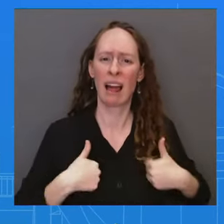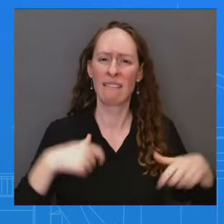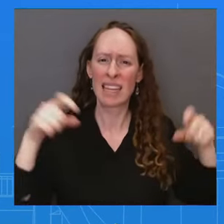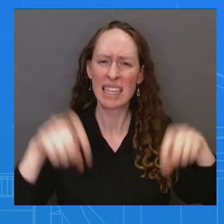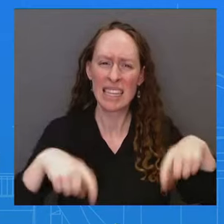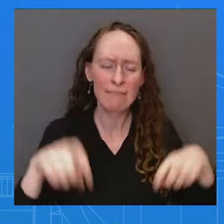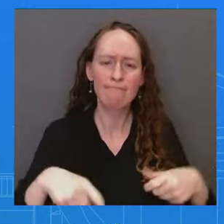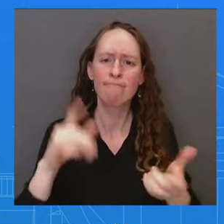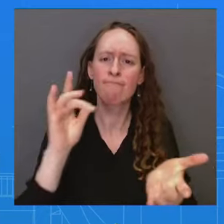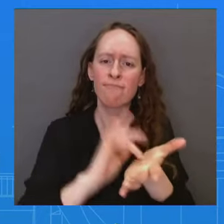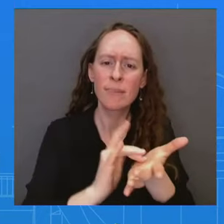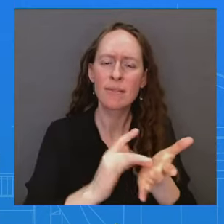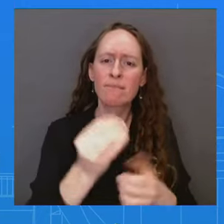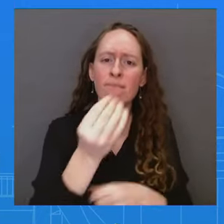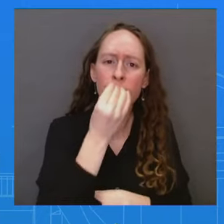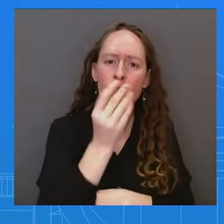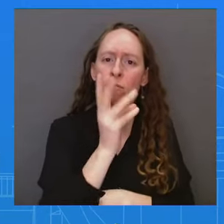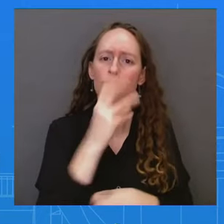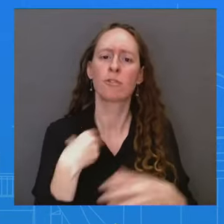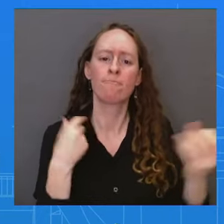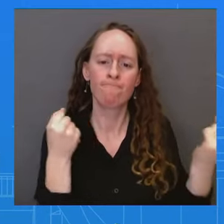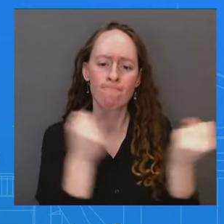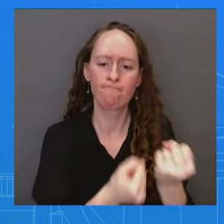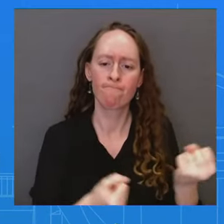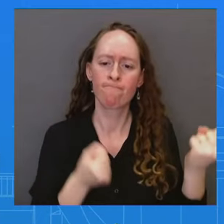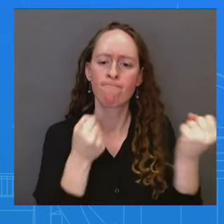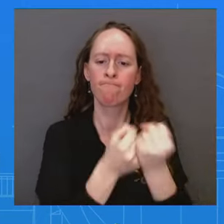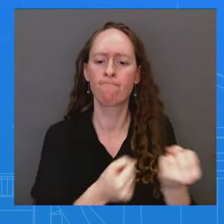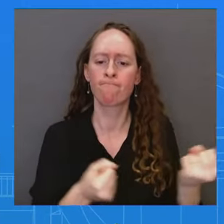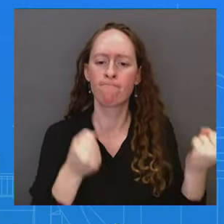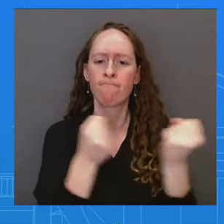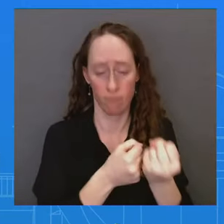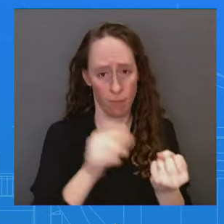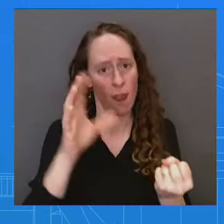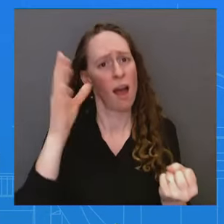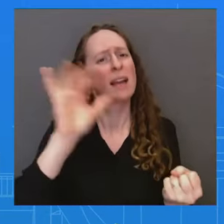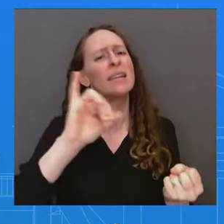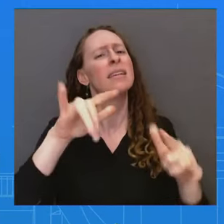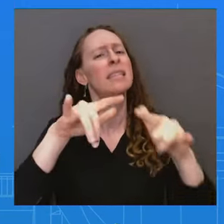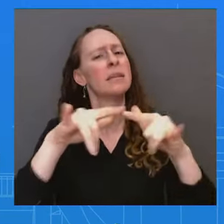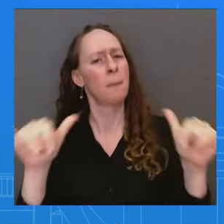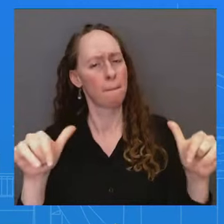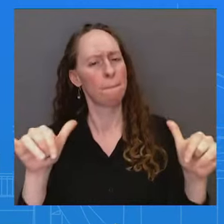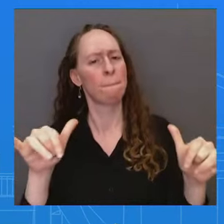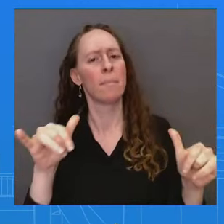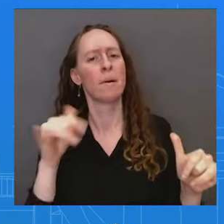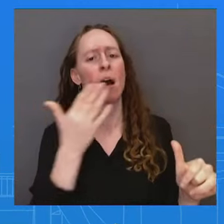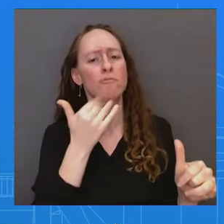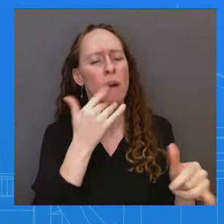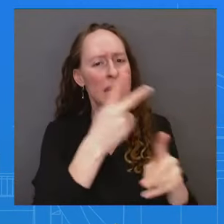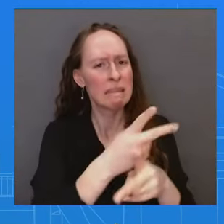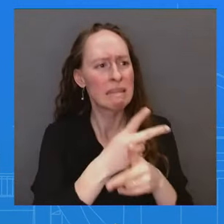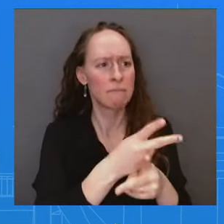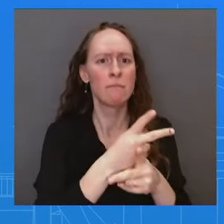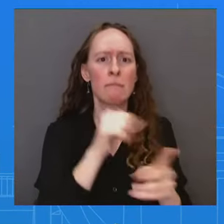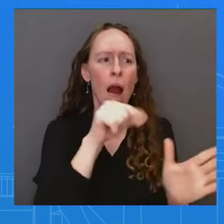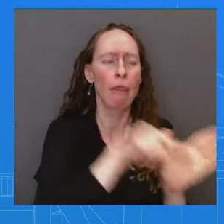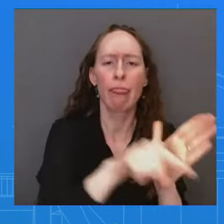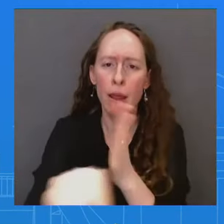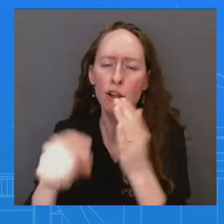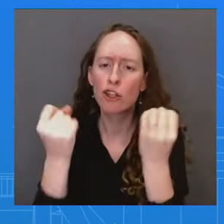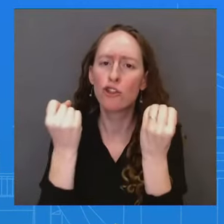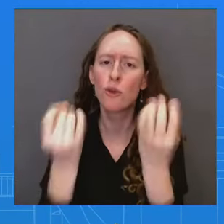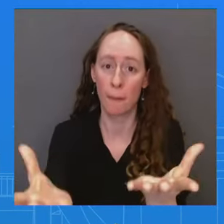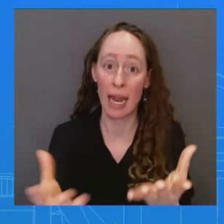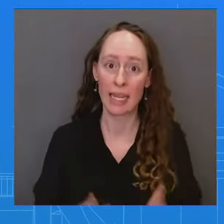precise, careful, deliberate way possible, so that they can minimize civilian casualties. Can you change your position if the final ruling is actually the only